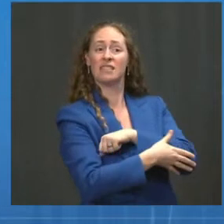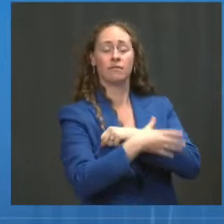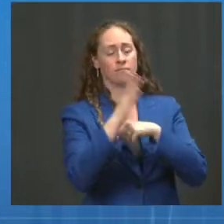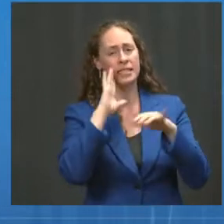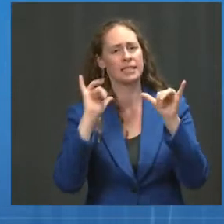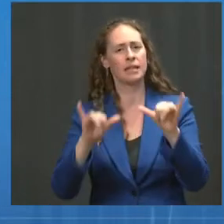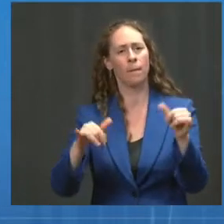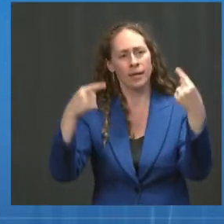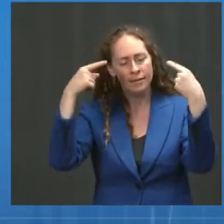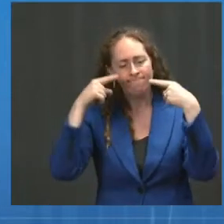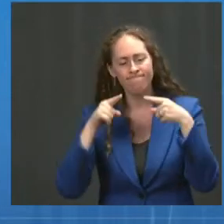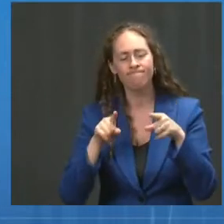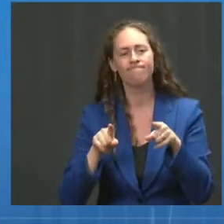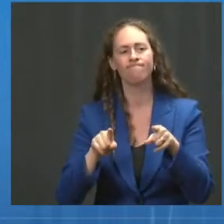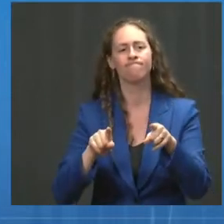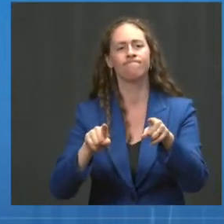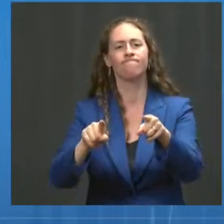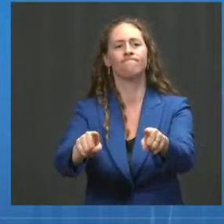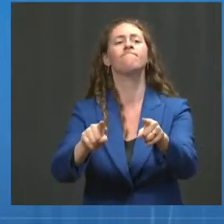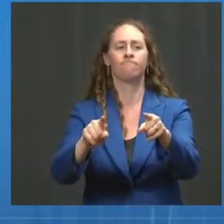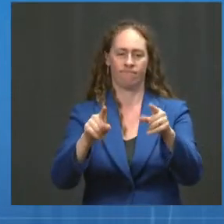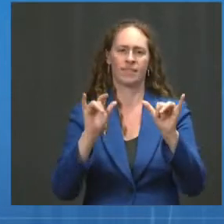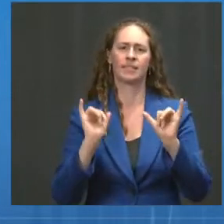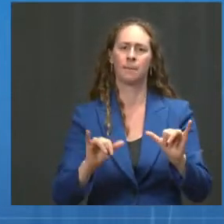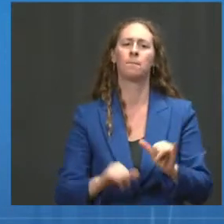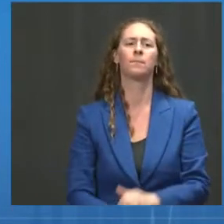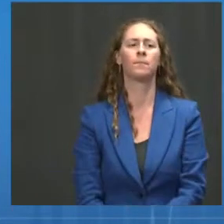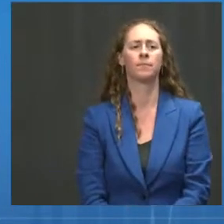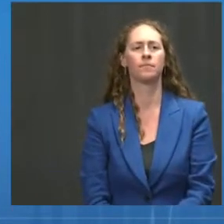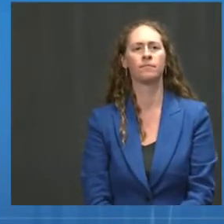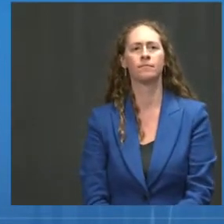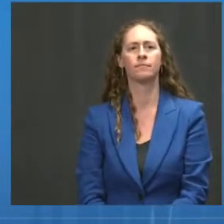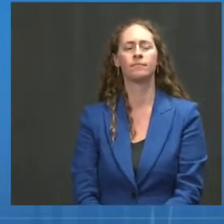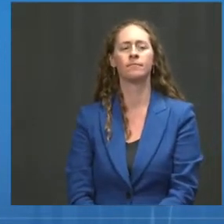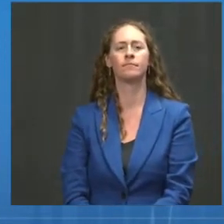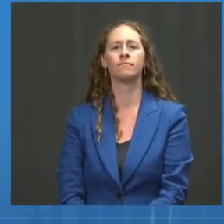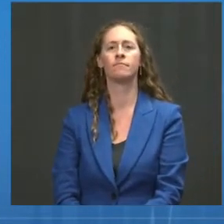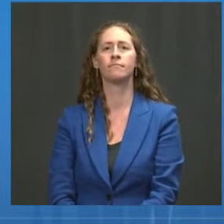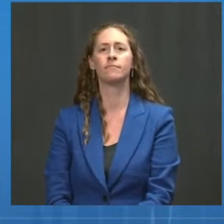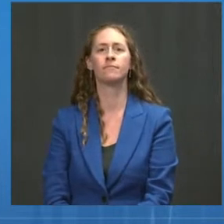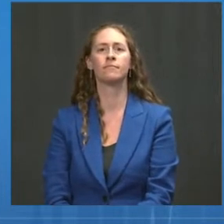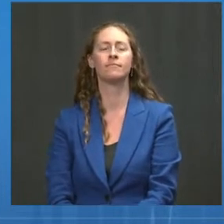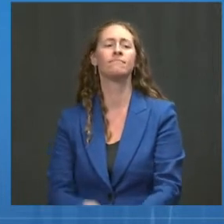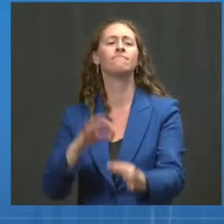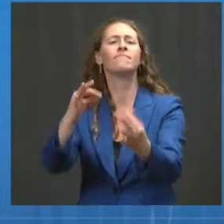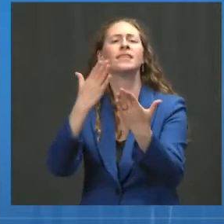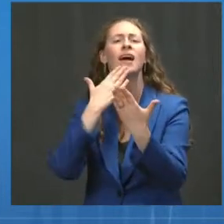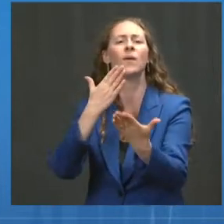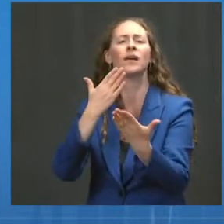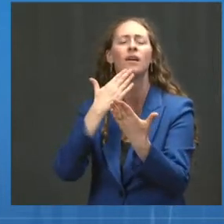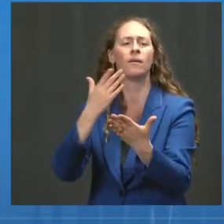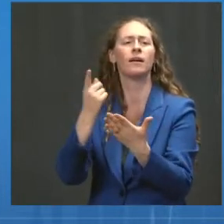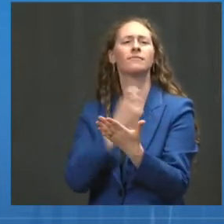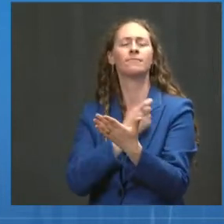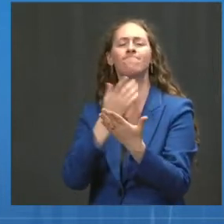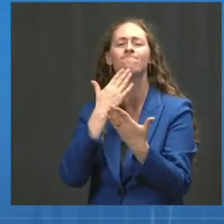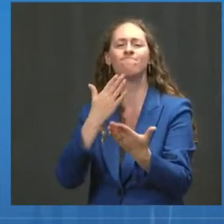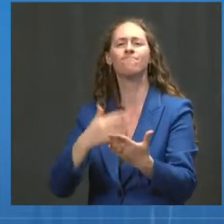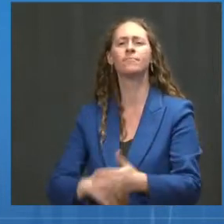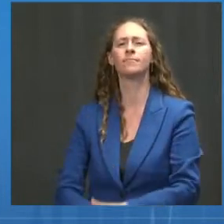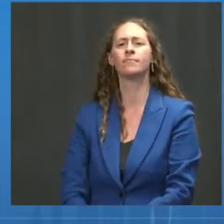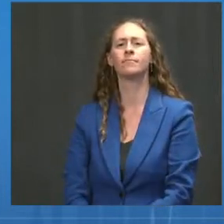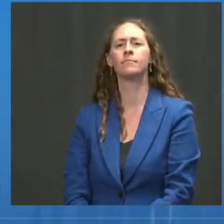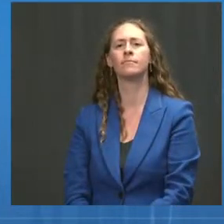the world. Dr. Murphy? Well, thanks, Jeff. And good to hear your question. I appreciate it. Look,